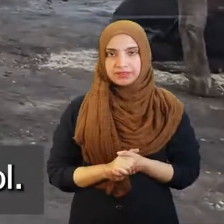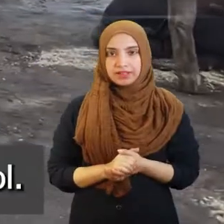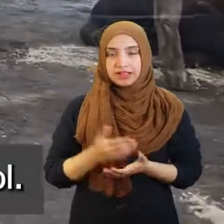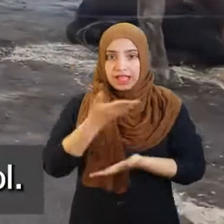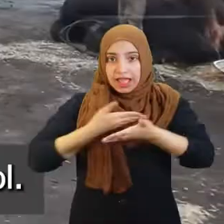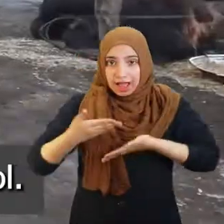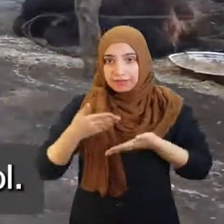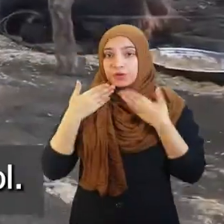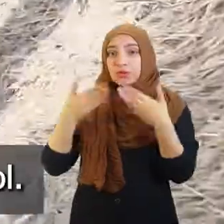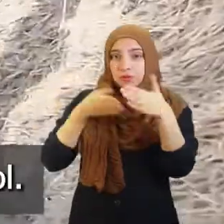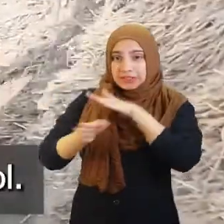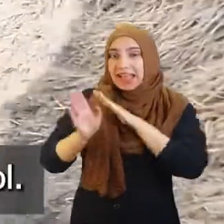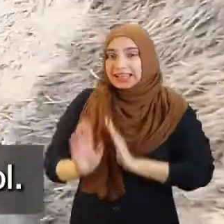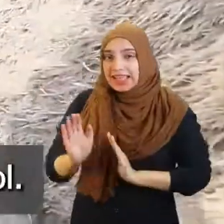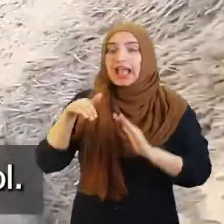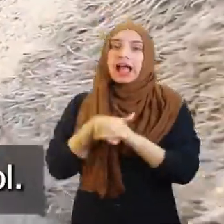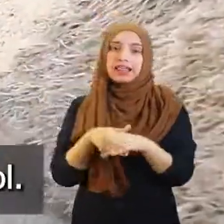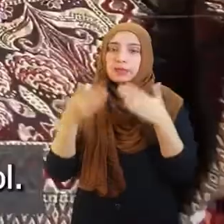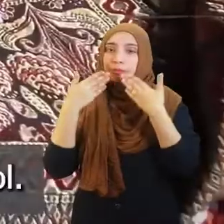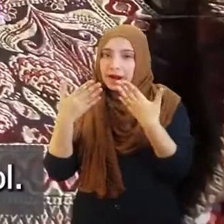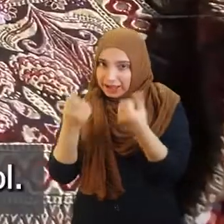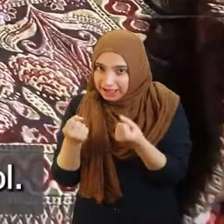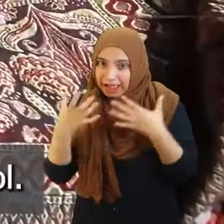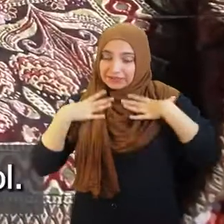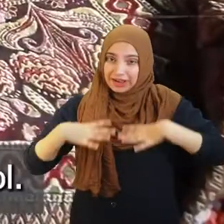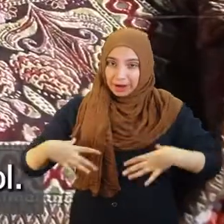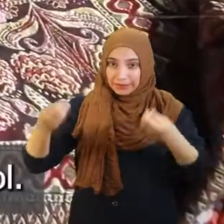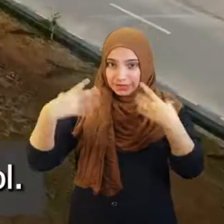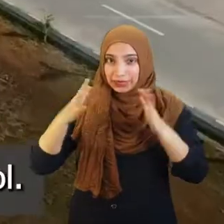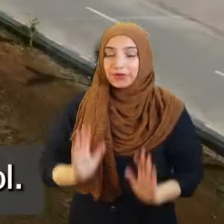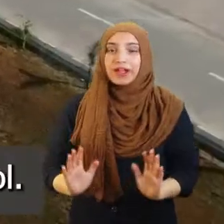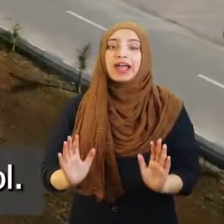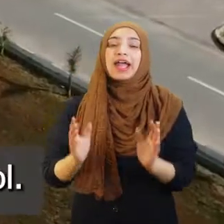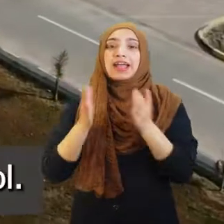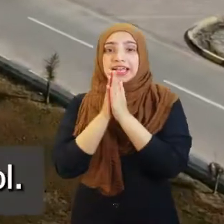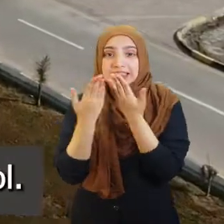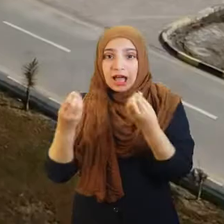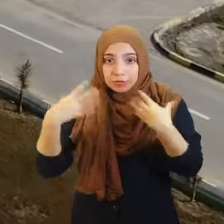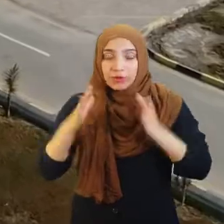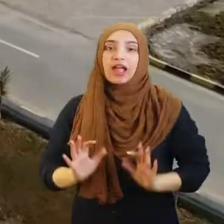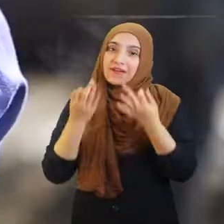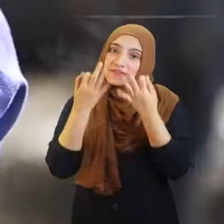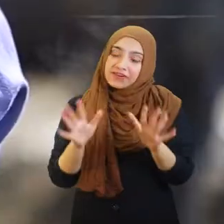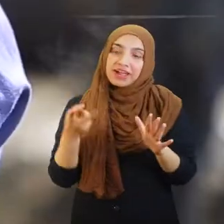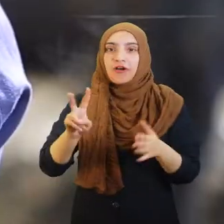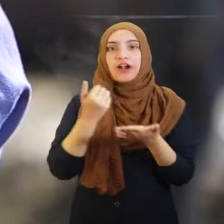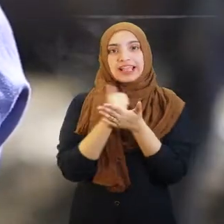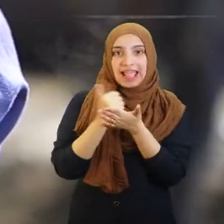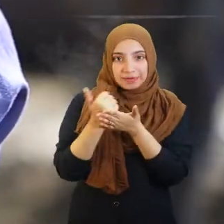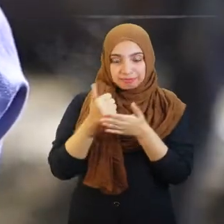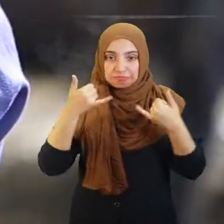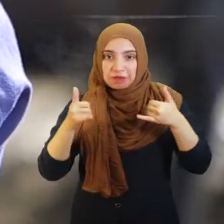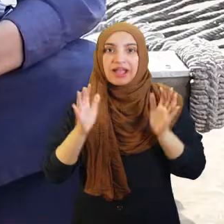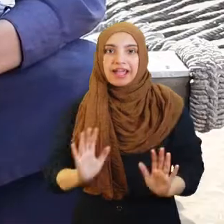school, I was given books, dresses, etc. I was play games,